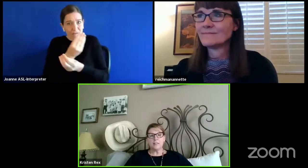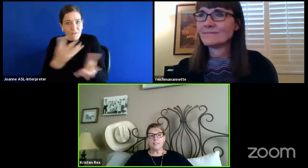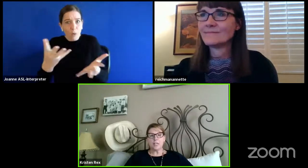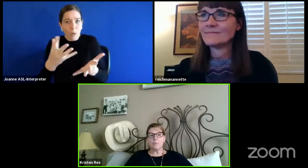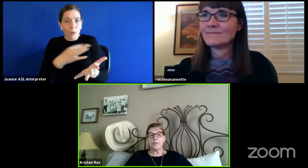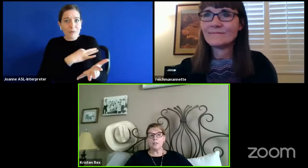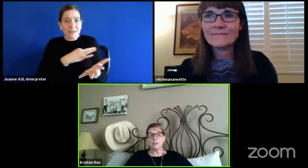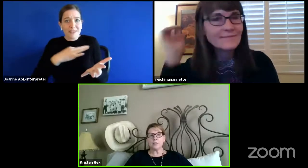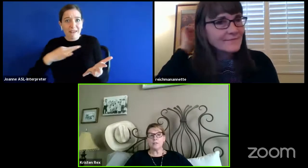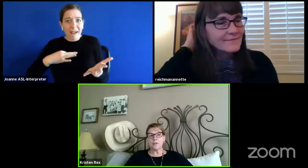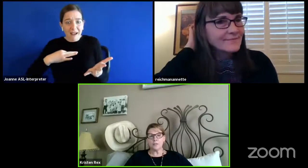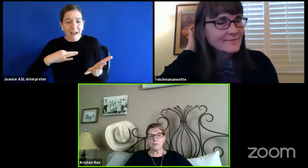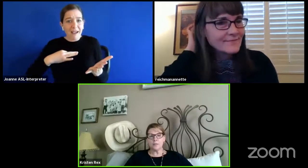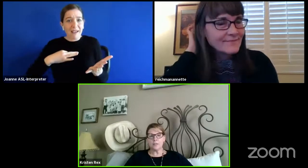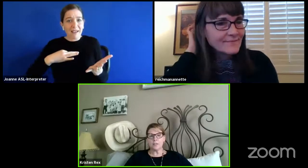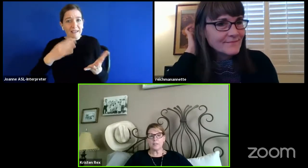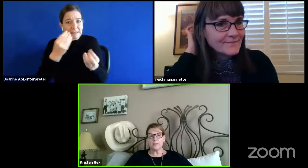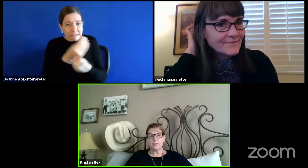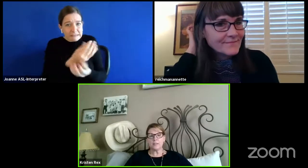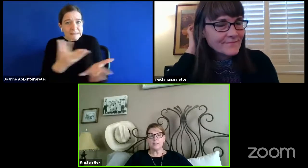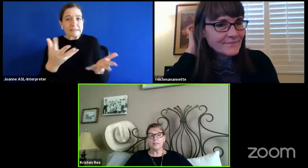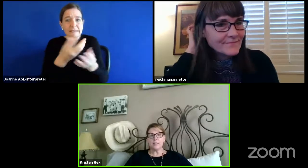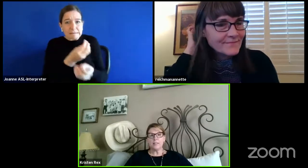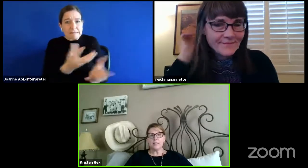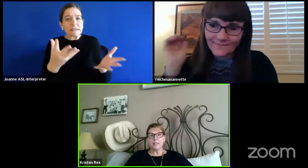To help better serve our students.